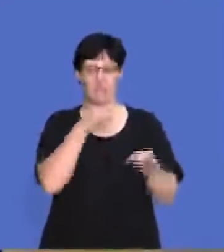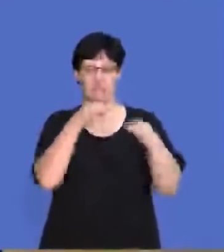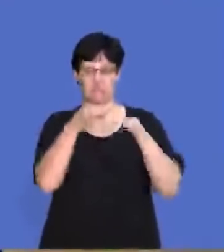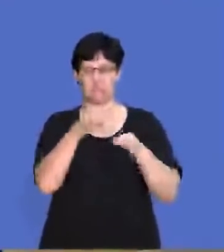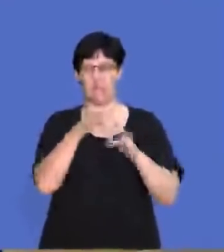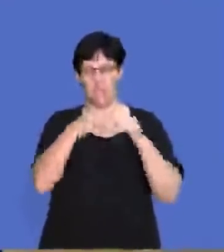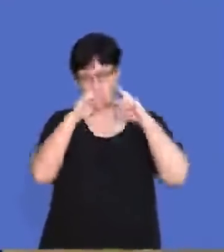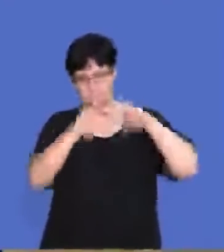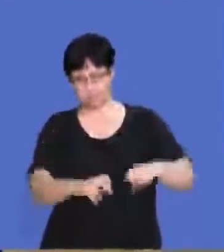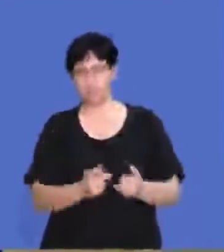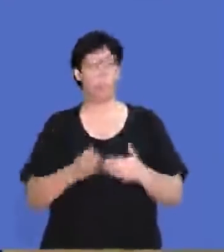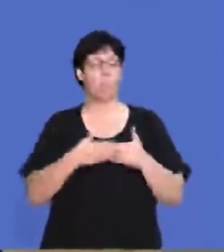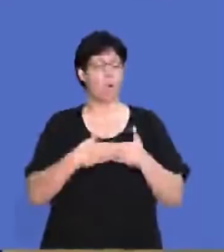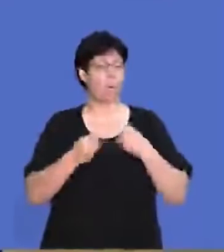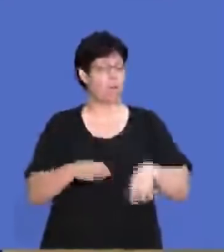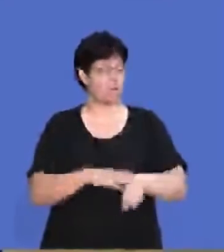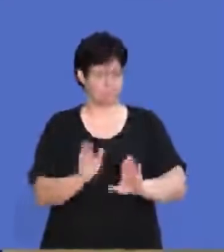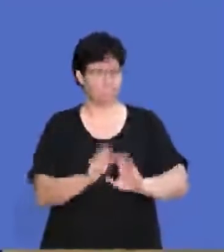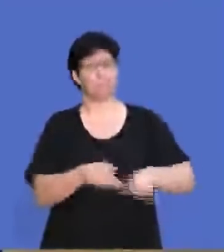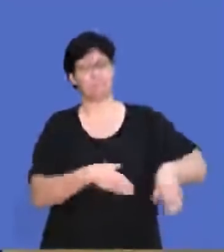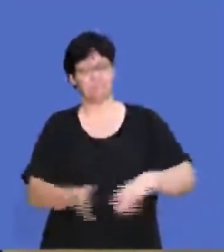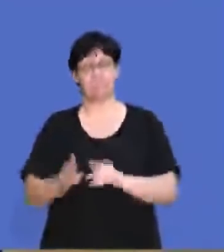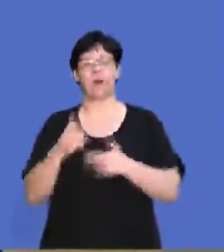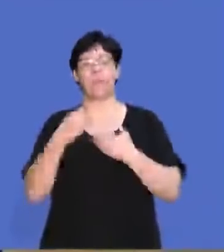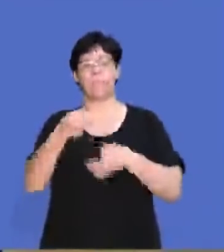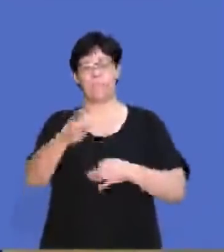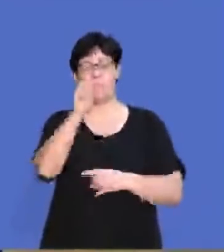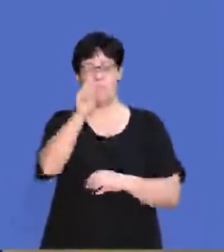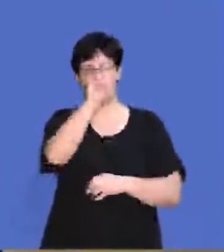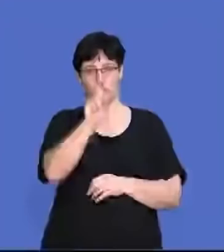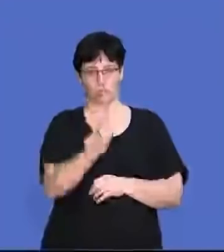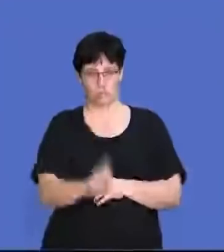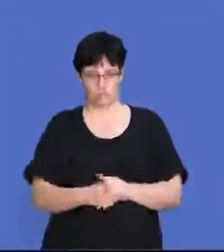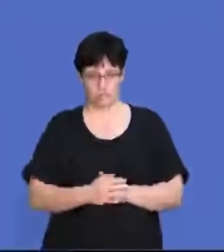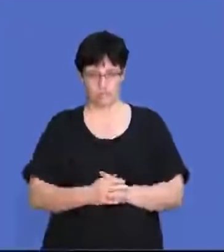So without any further ado, let's get cracking onto the paper one questions.